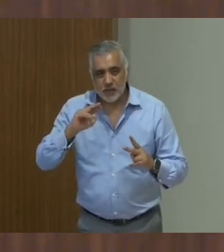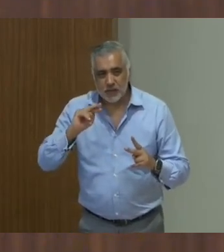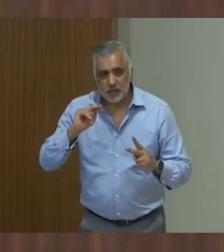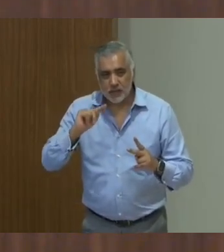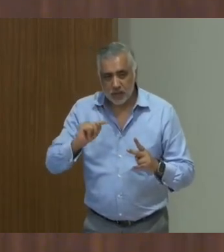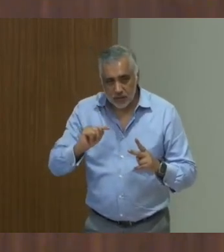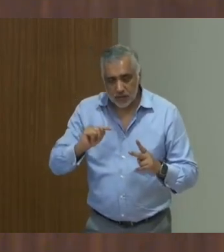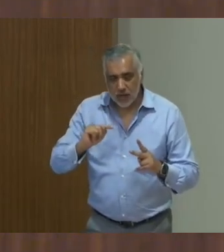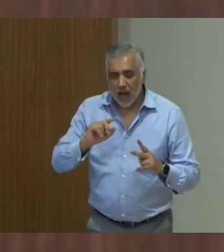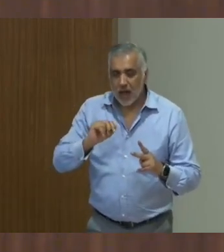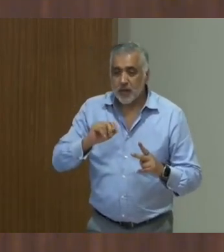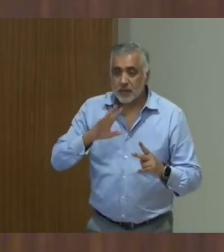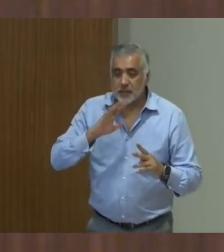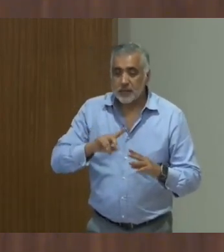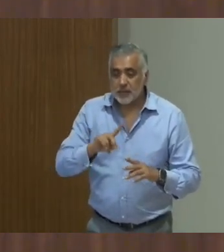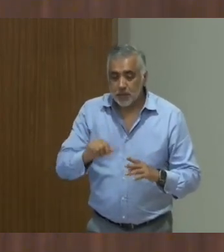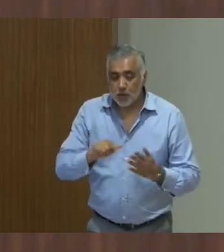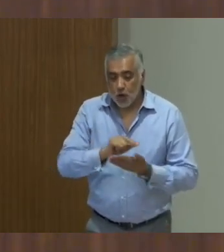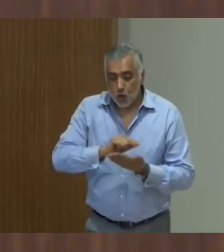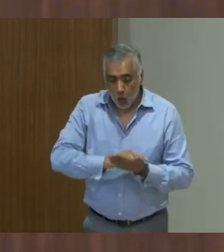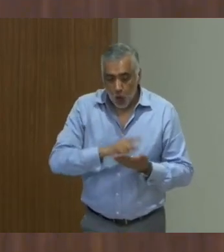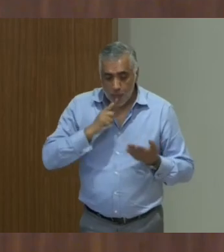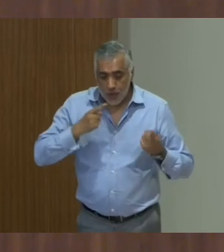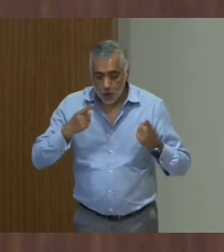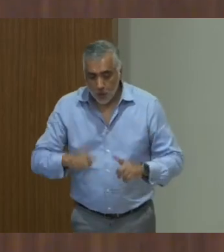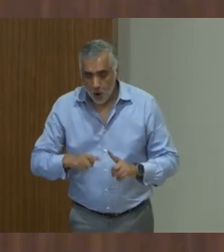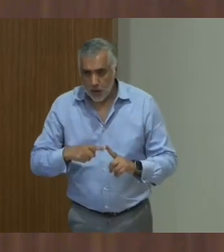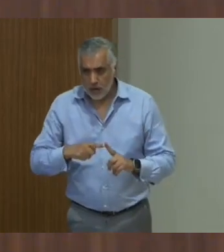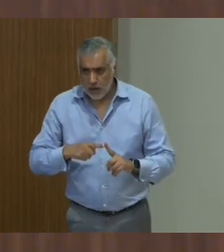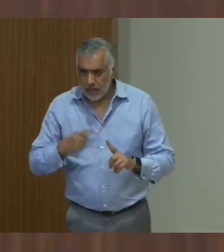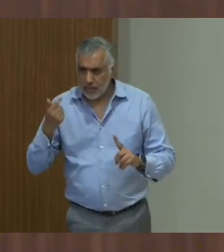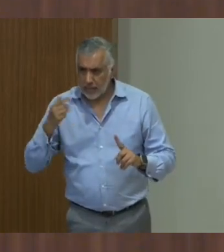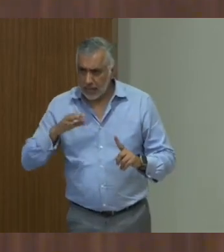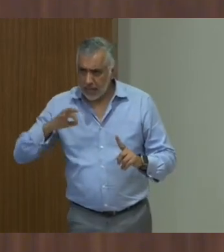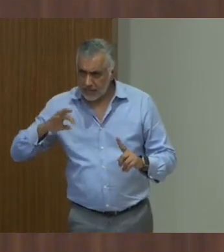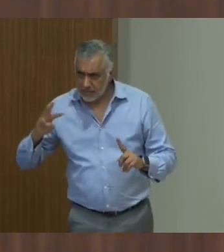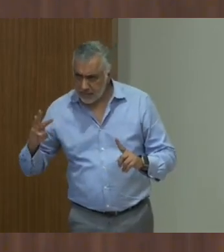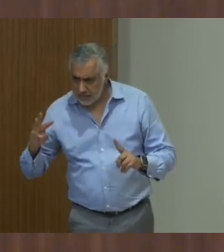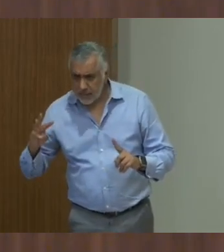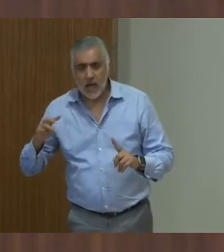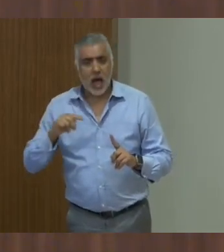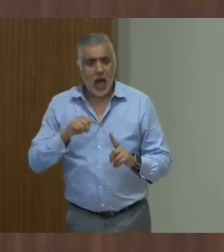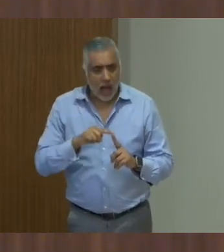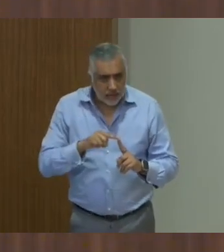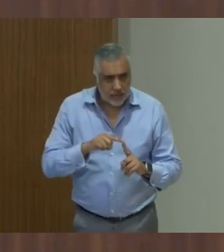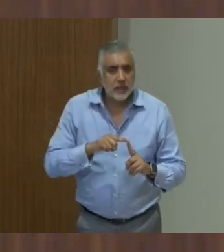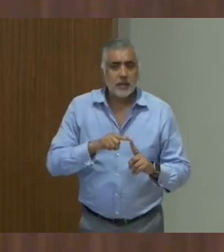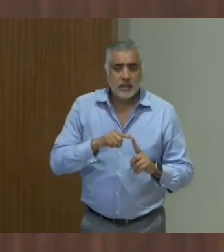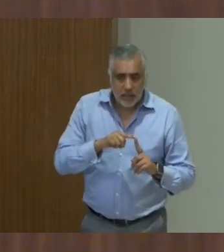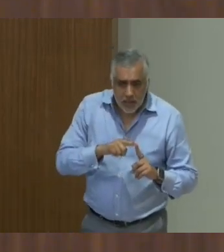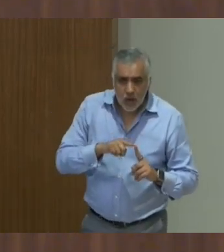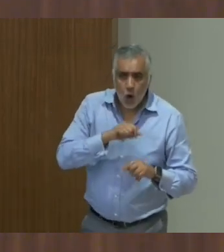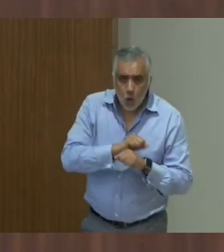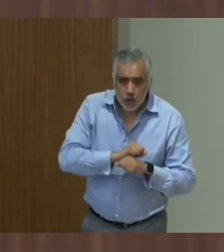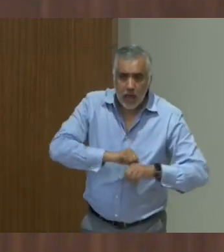first law that, uh, disability law that was passed in India in 1996, and they are working mainly, are disability